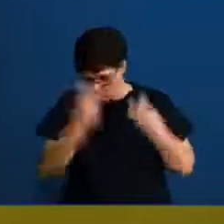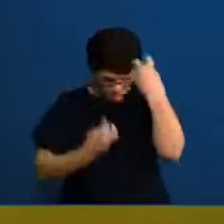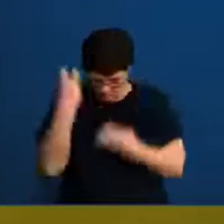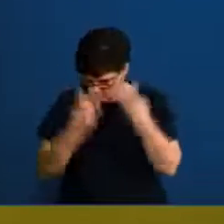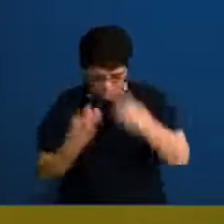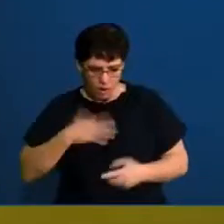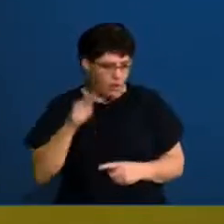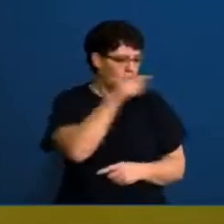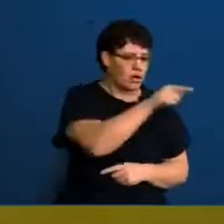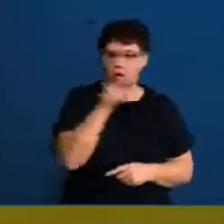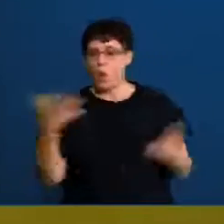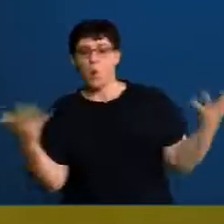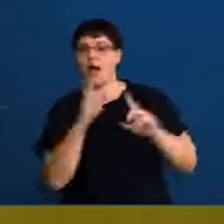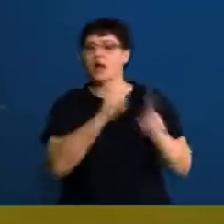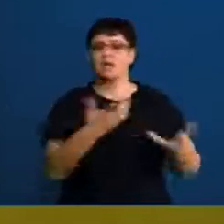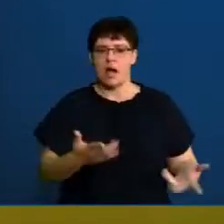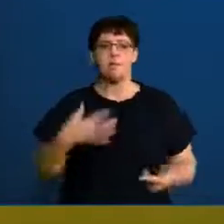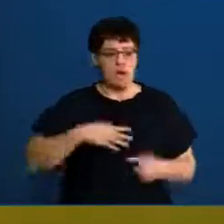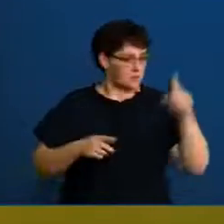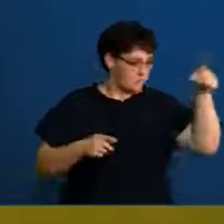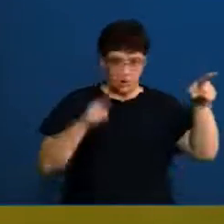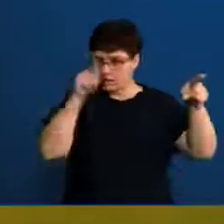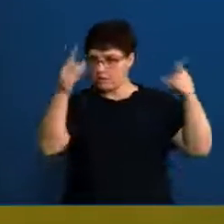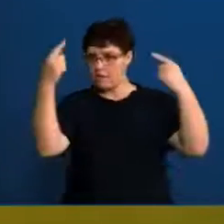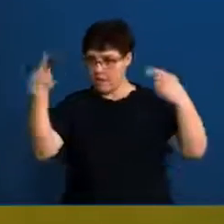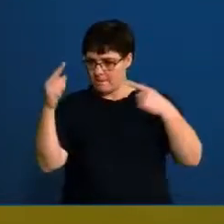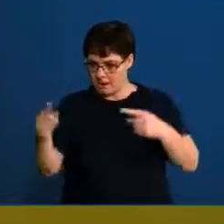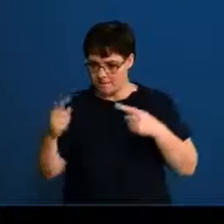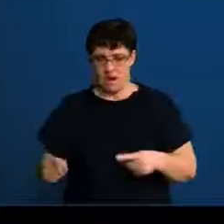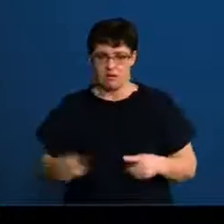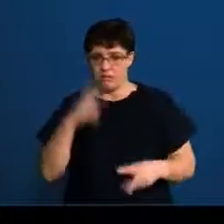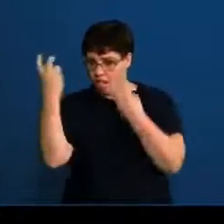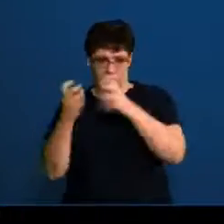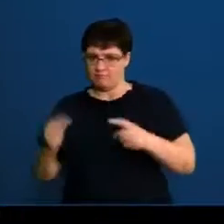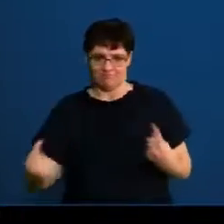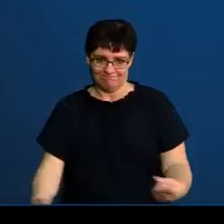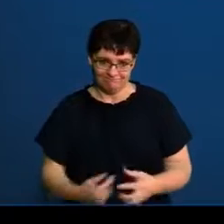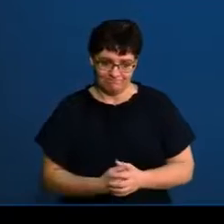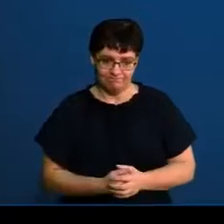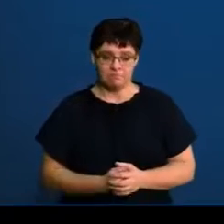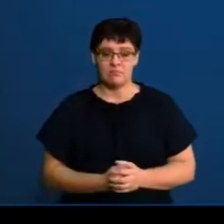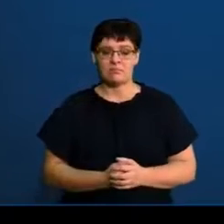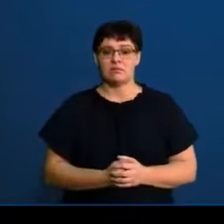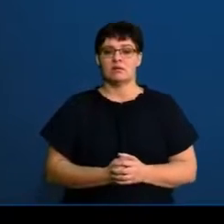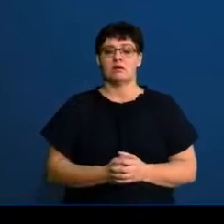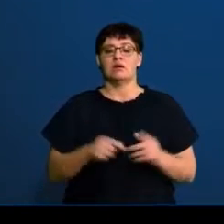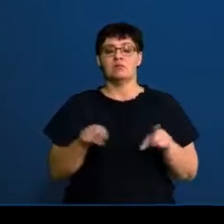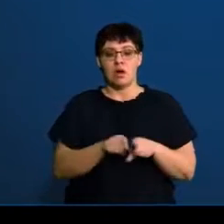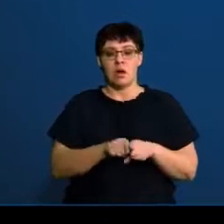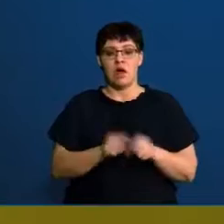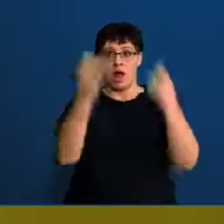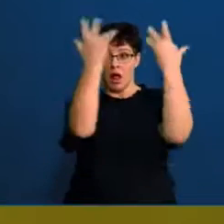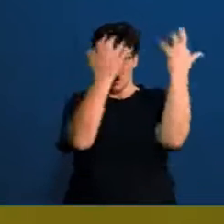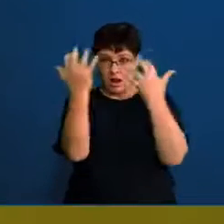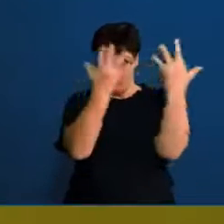for what you've actually answered. They want to know that you are answering the correct question. Show all your